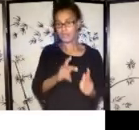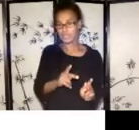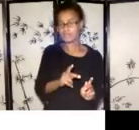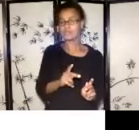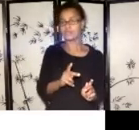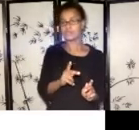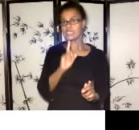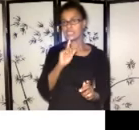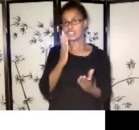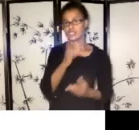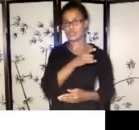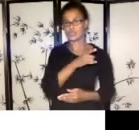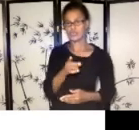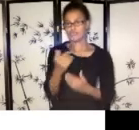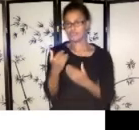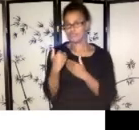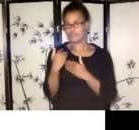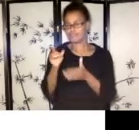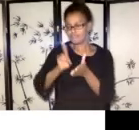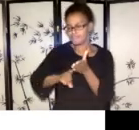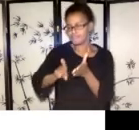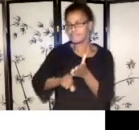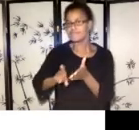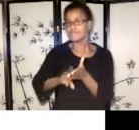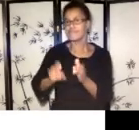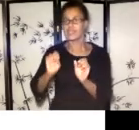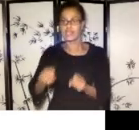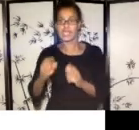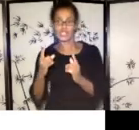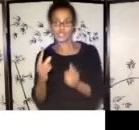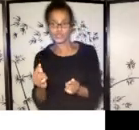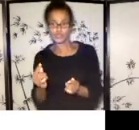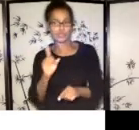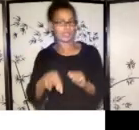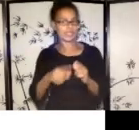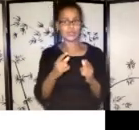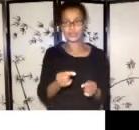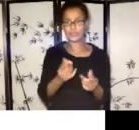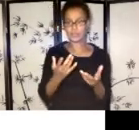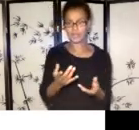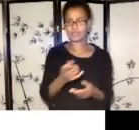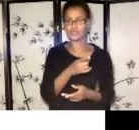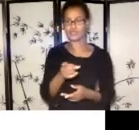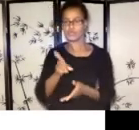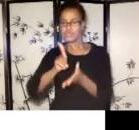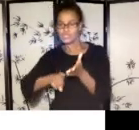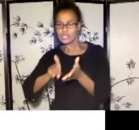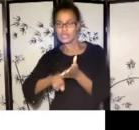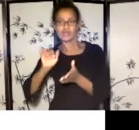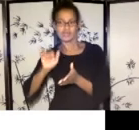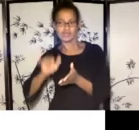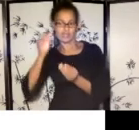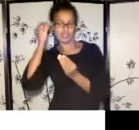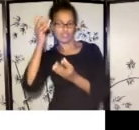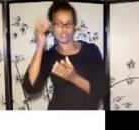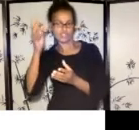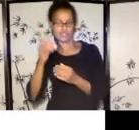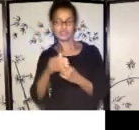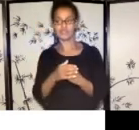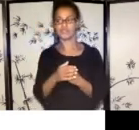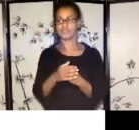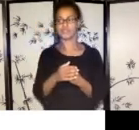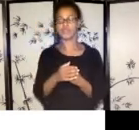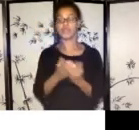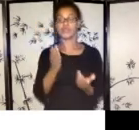viable for you to do right now. And if not, you know, and you're looking for sort of further ahead into the future